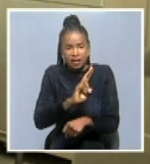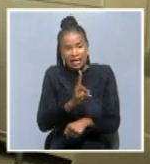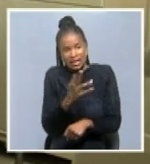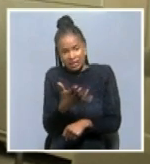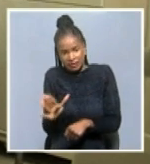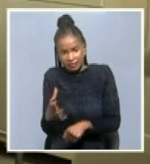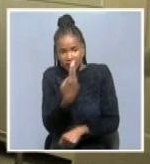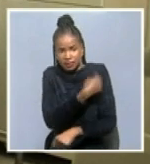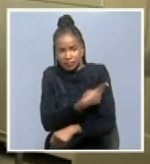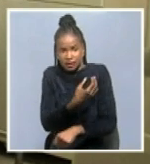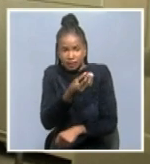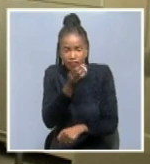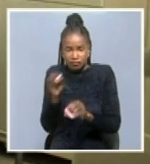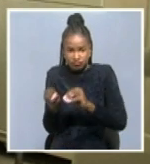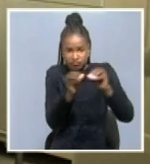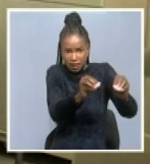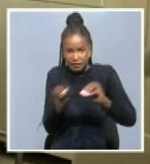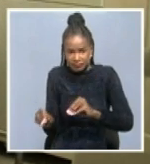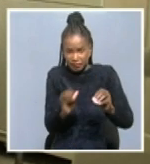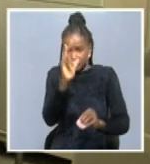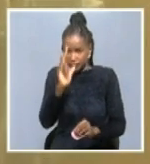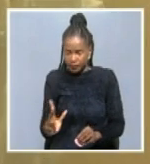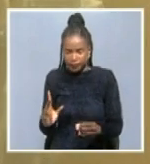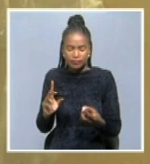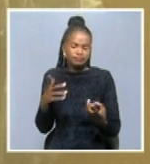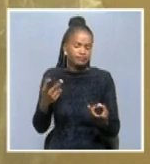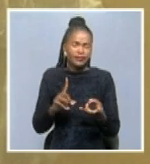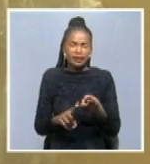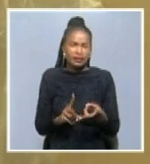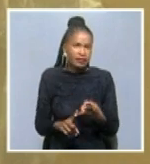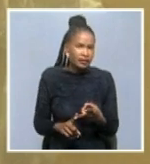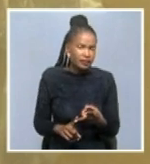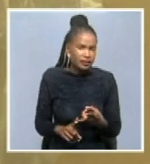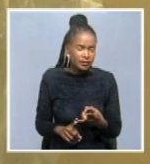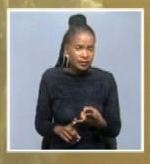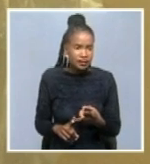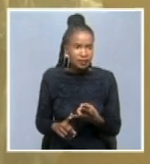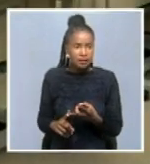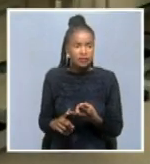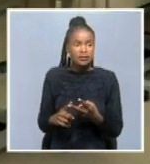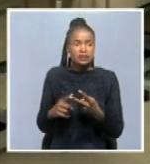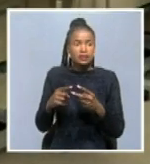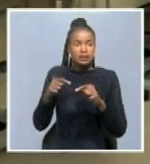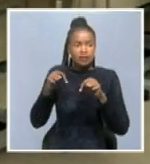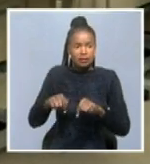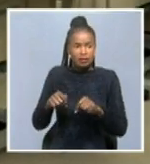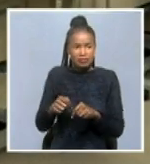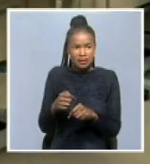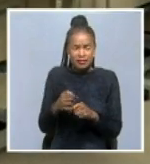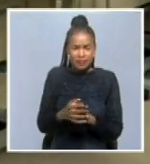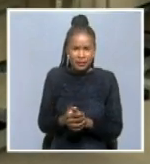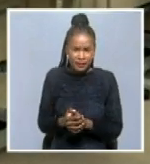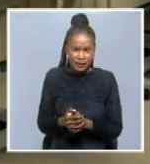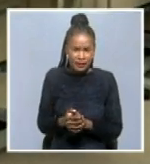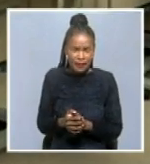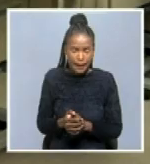we have is that we are just, we just finished, which will be starting from Friday, we've just